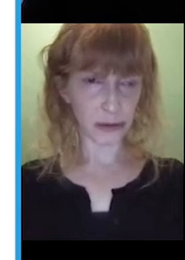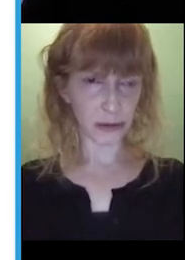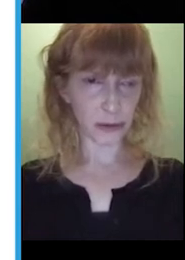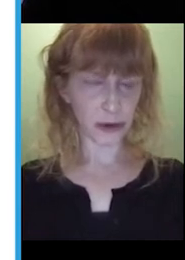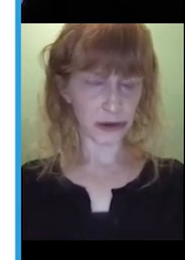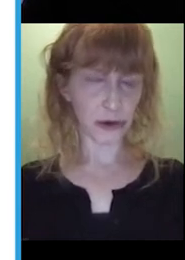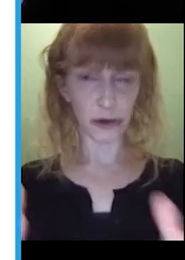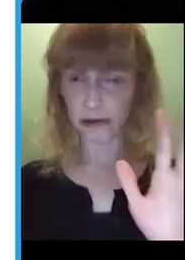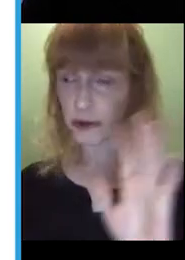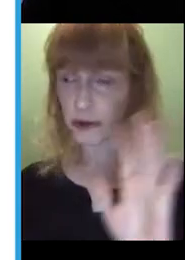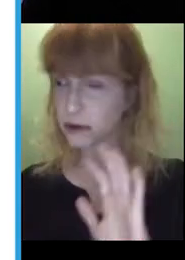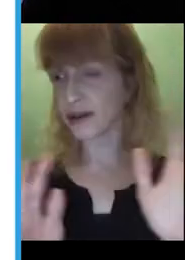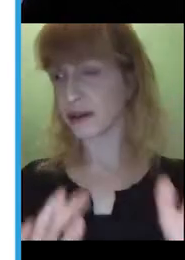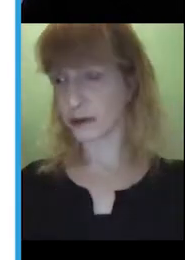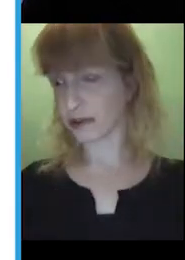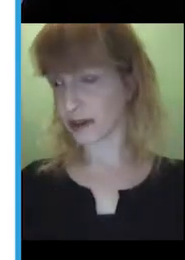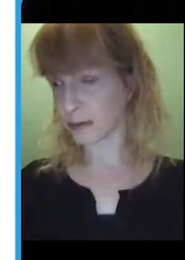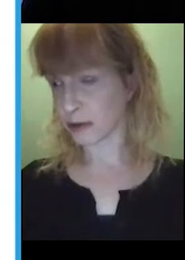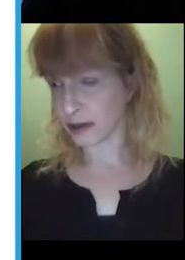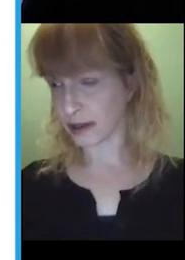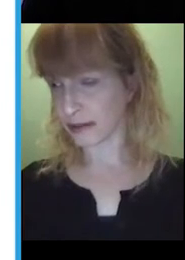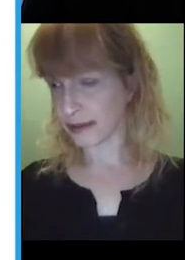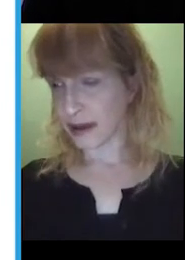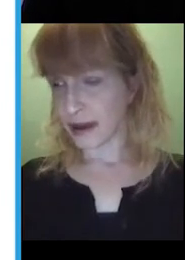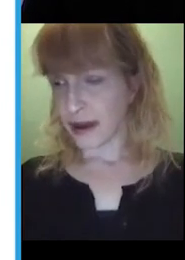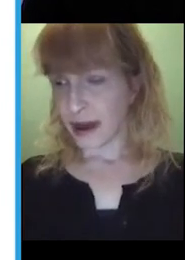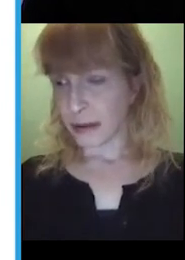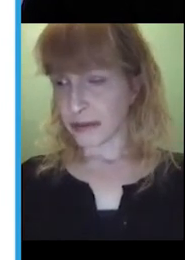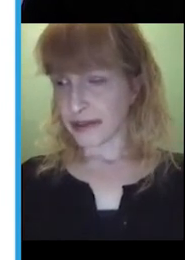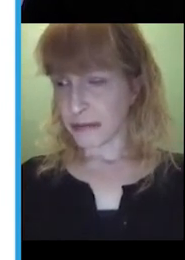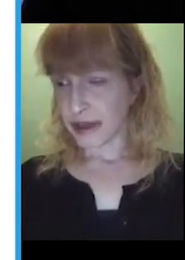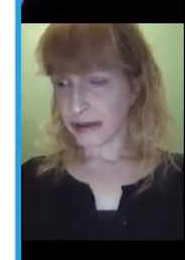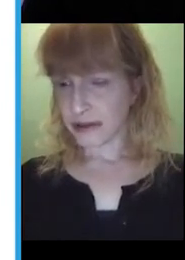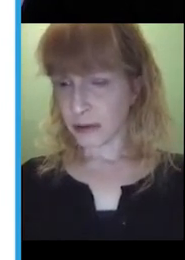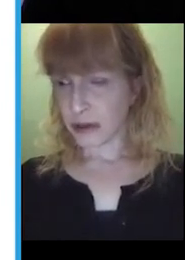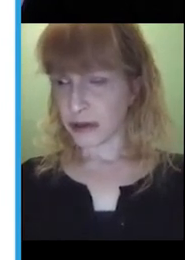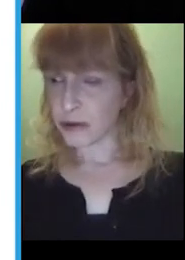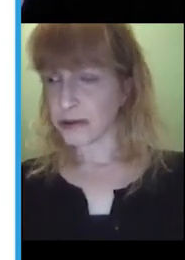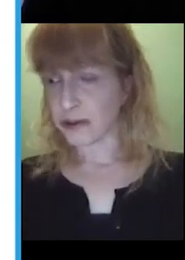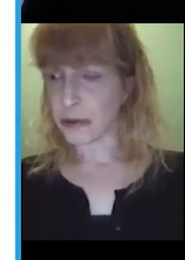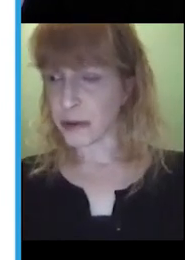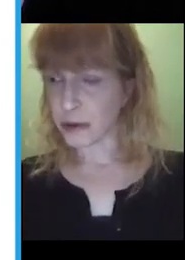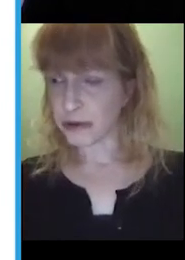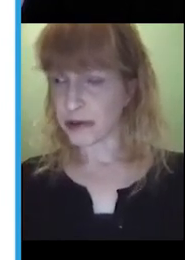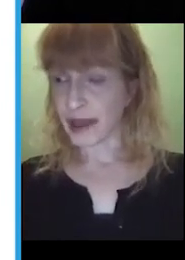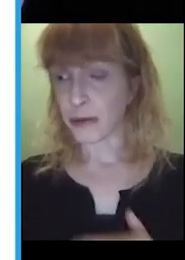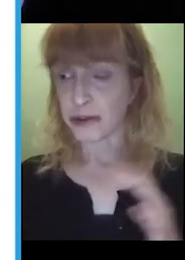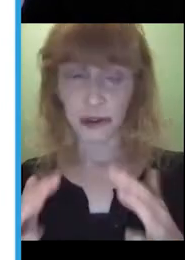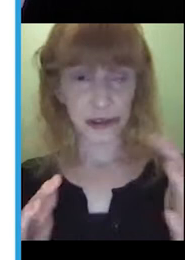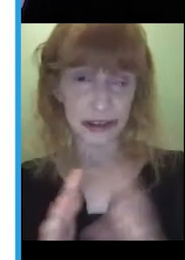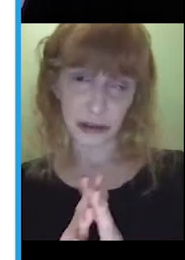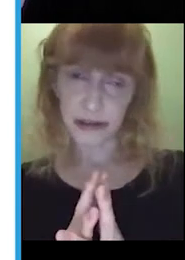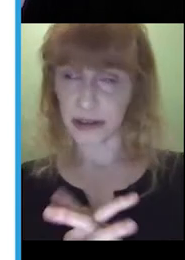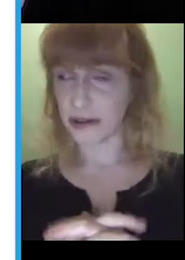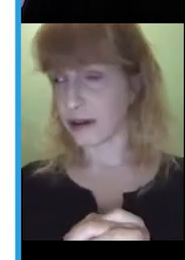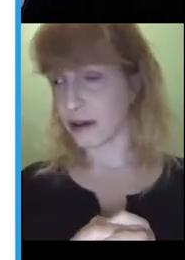or we also call it joint book reading or shared book reading. It's a method that we use to promote language